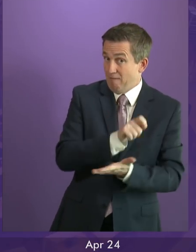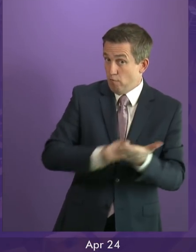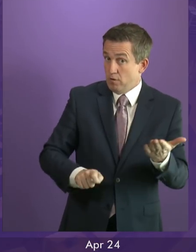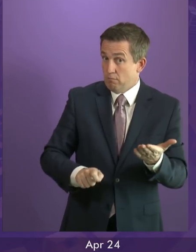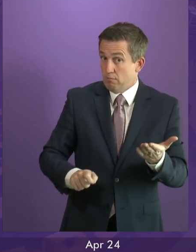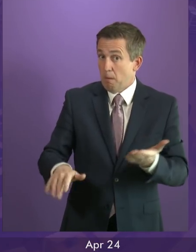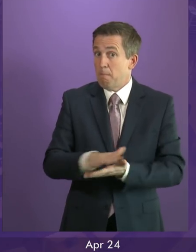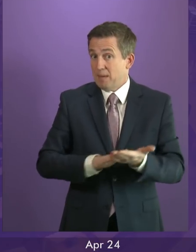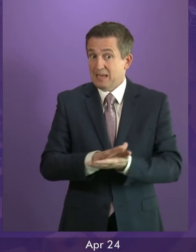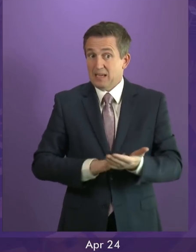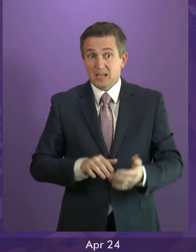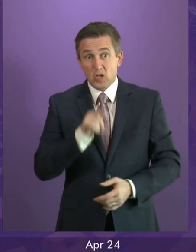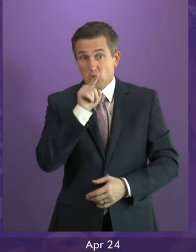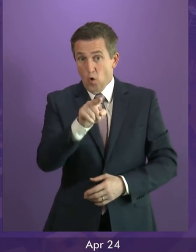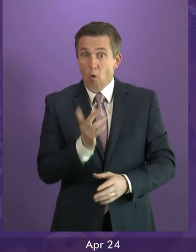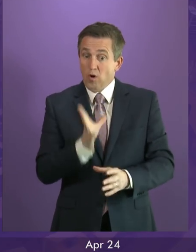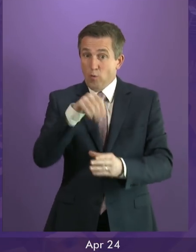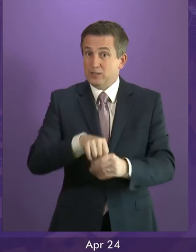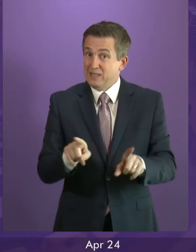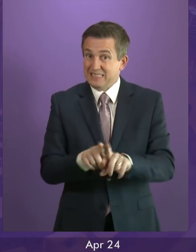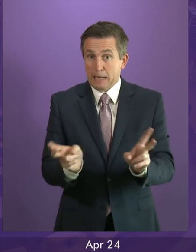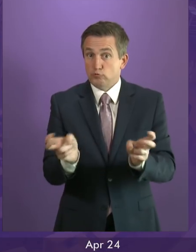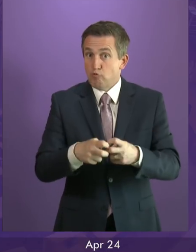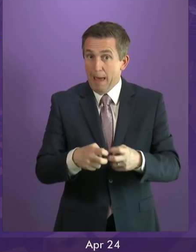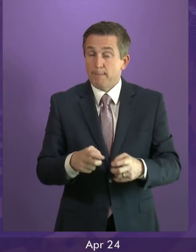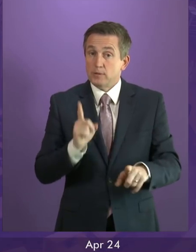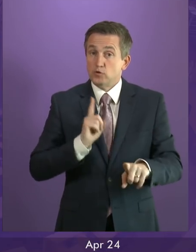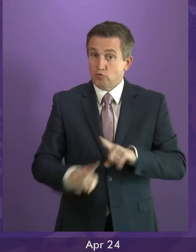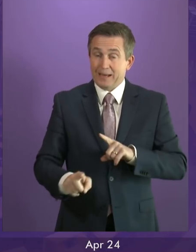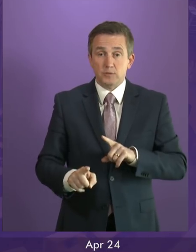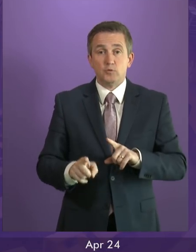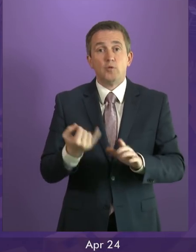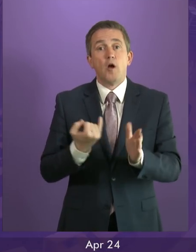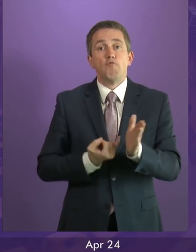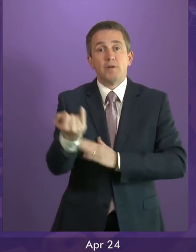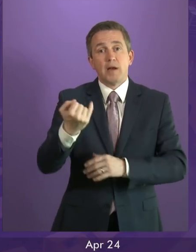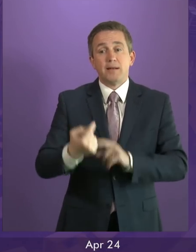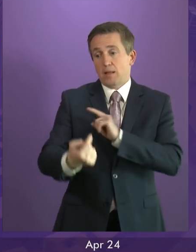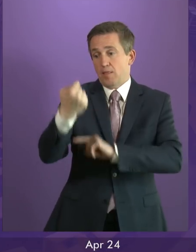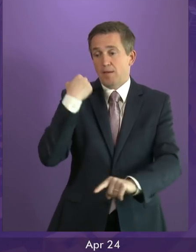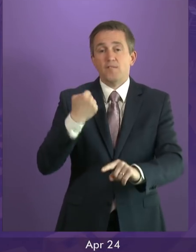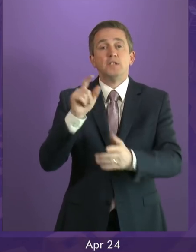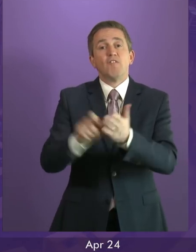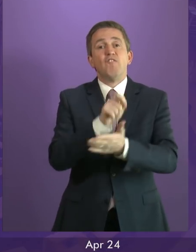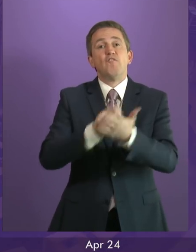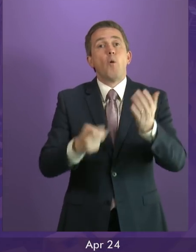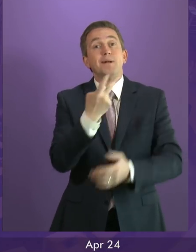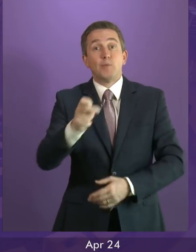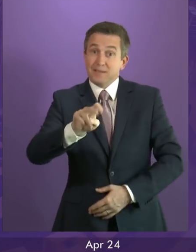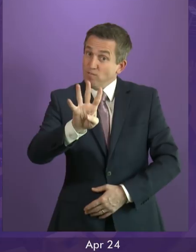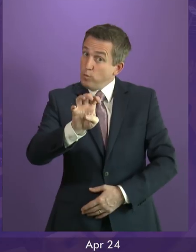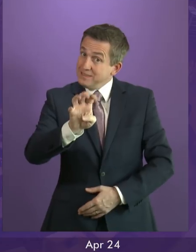Minister would be falling into exactly the same trap about trying to overrule what was a very decisive vote in 2014? The First Minister.